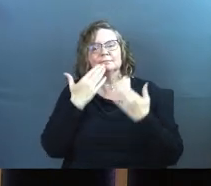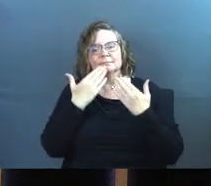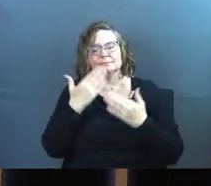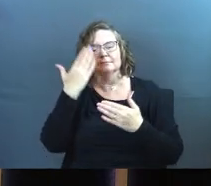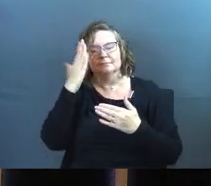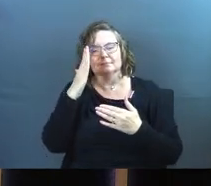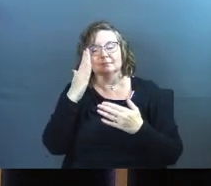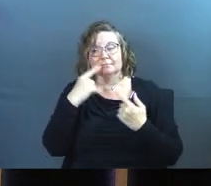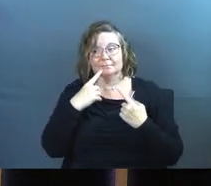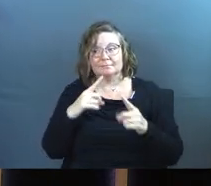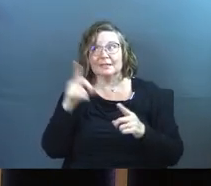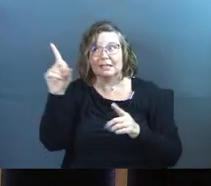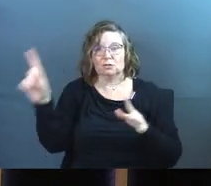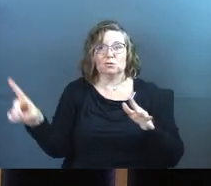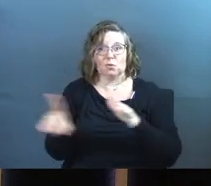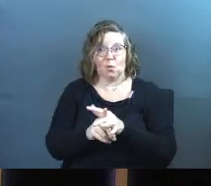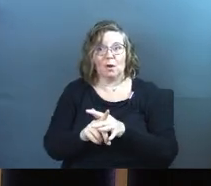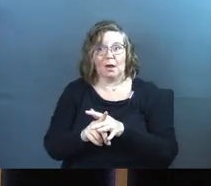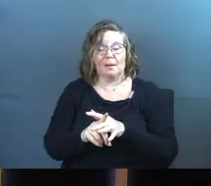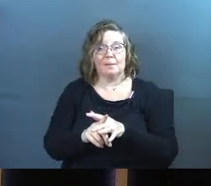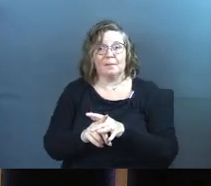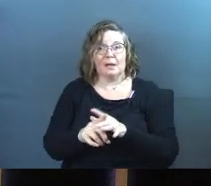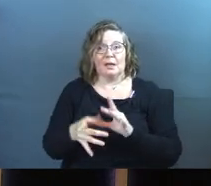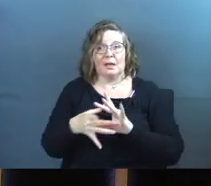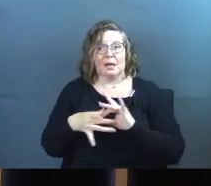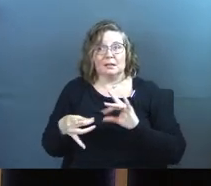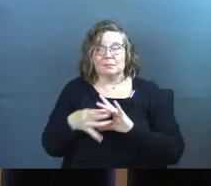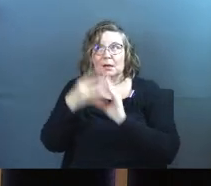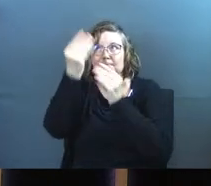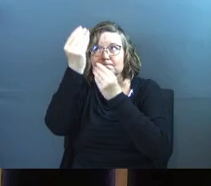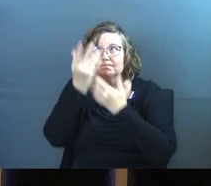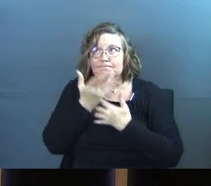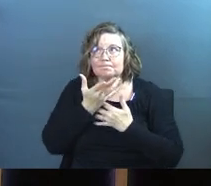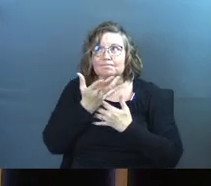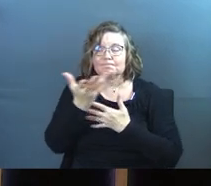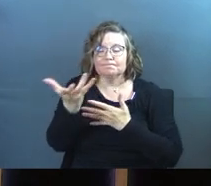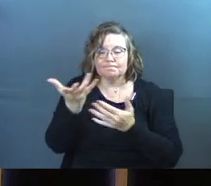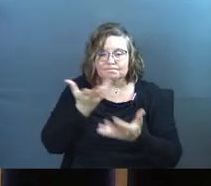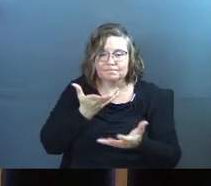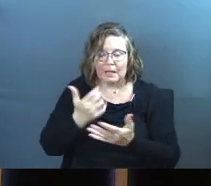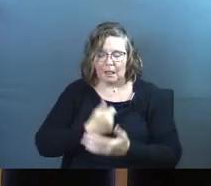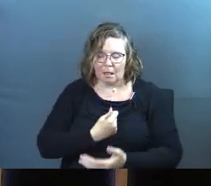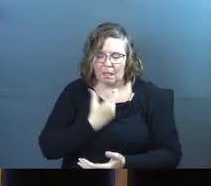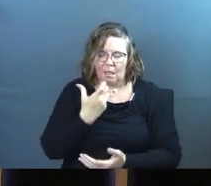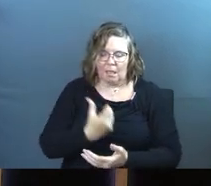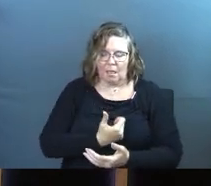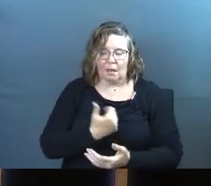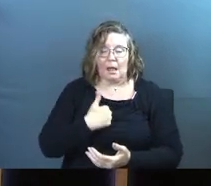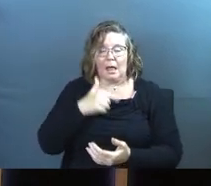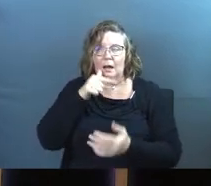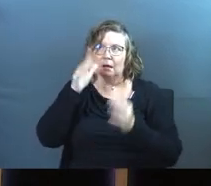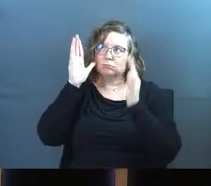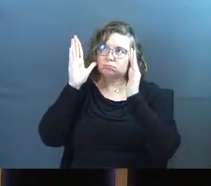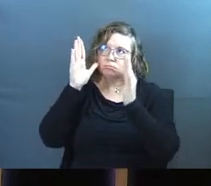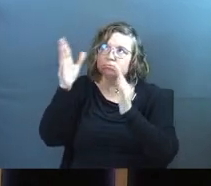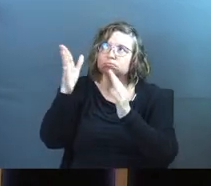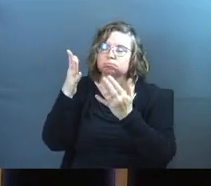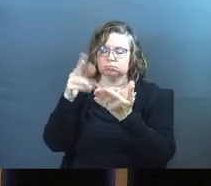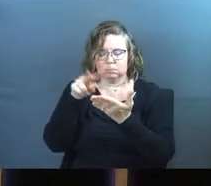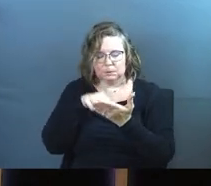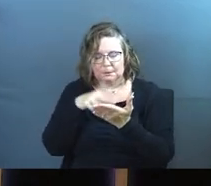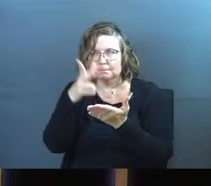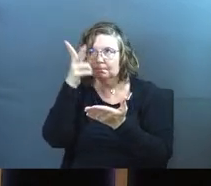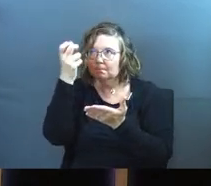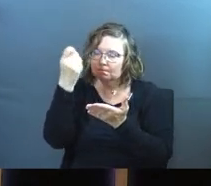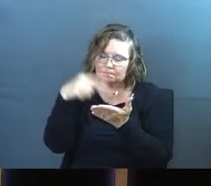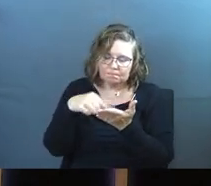thank God publicly. He showed up and he spoke to me and he listened to me. He let me vent. I listened to him and he